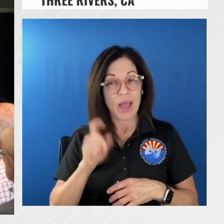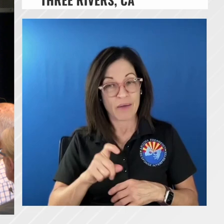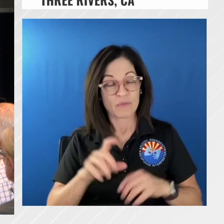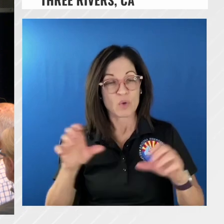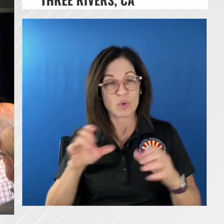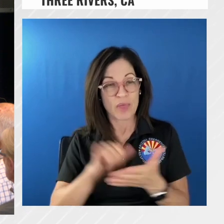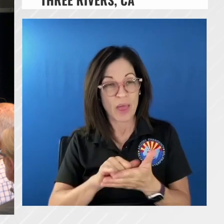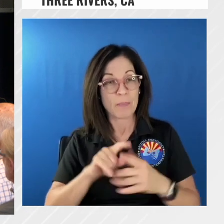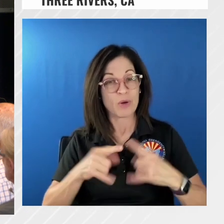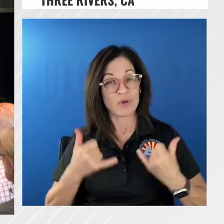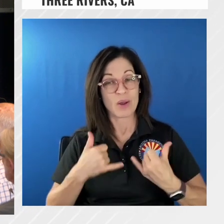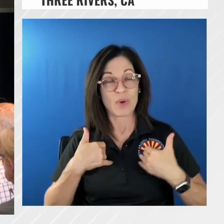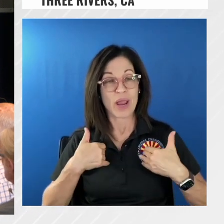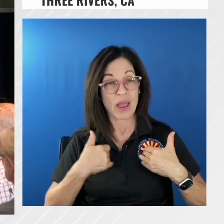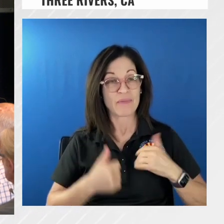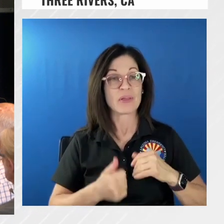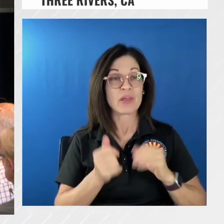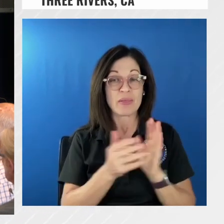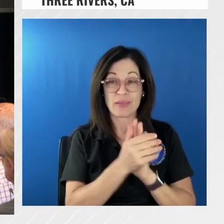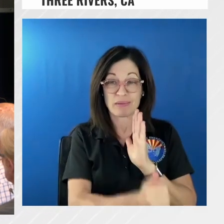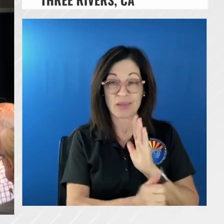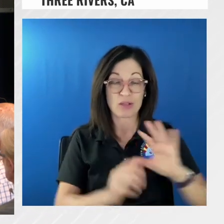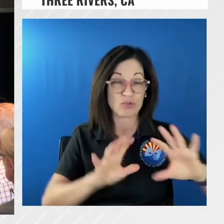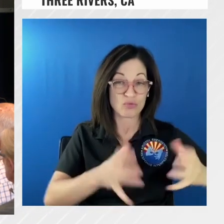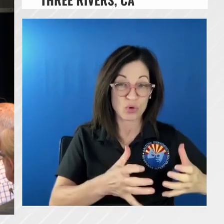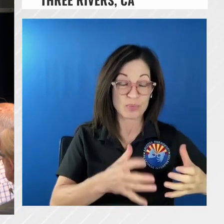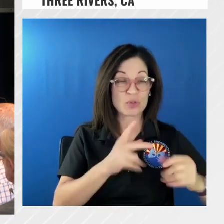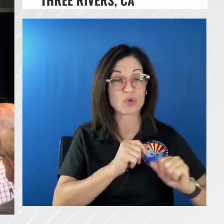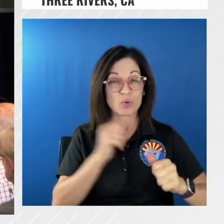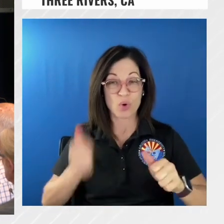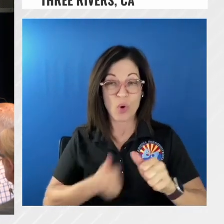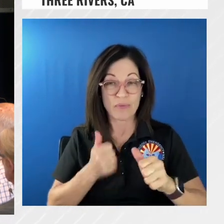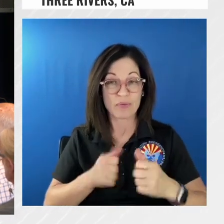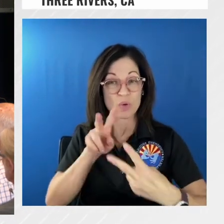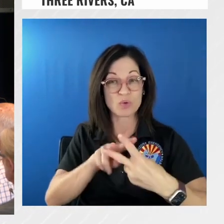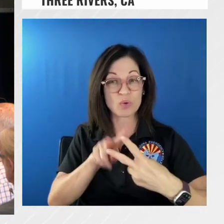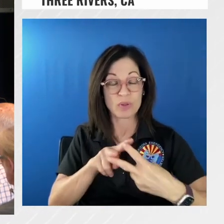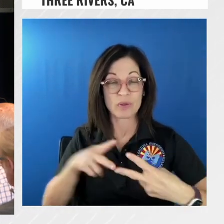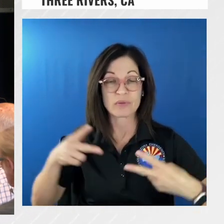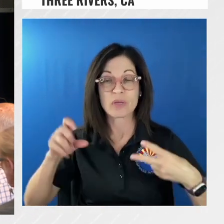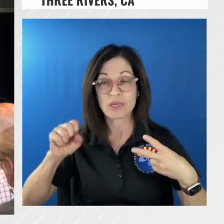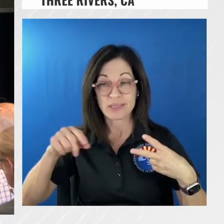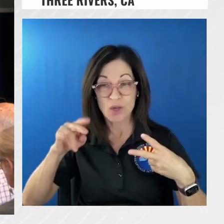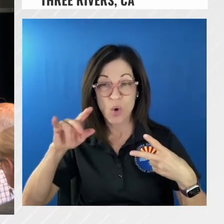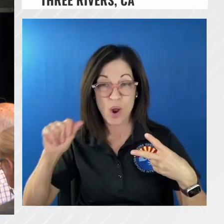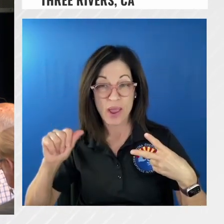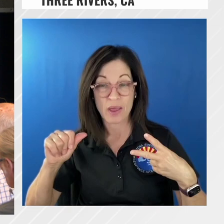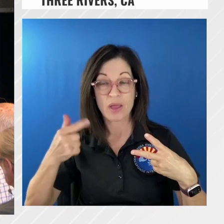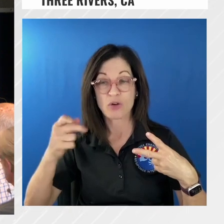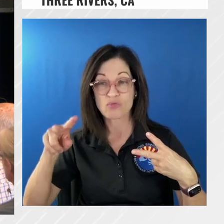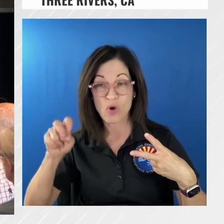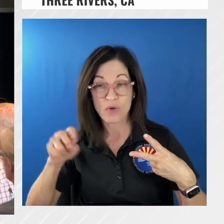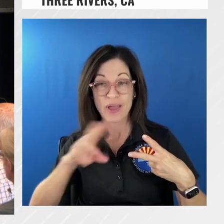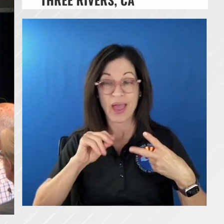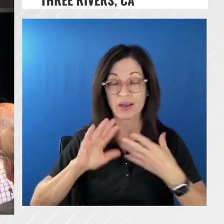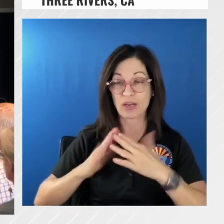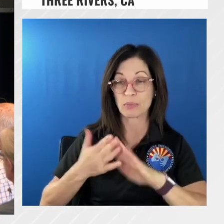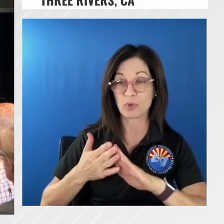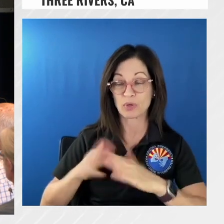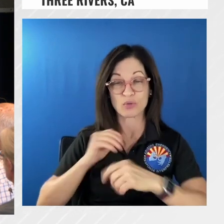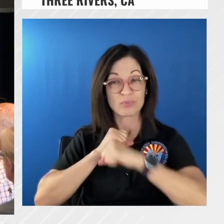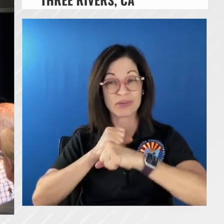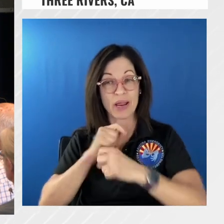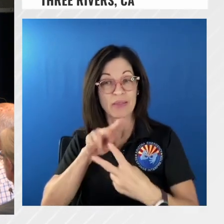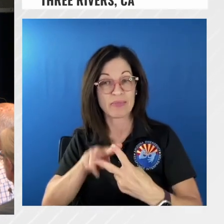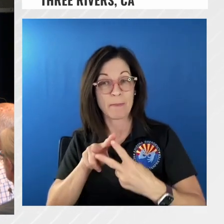right now to go after two of those priorities which is the groves sequoia groves and the communities to protect those and lock those off but like um the